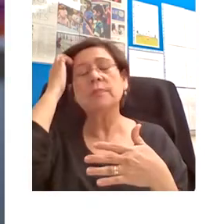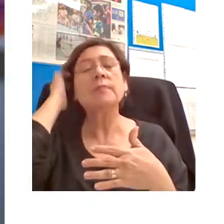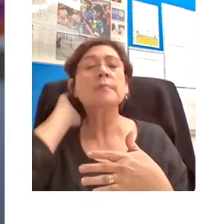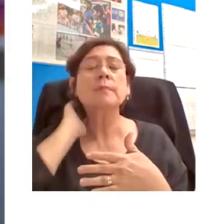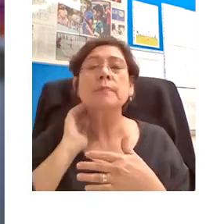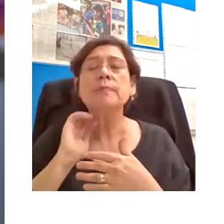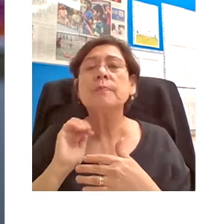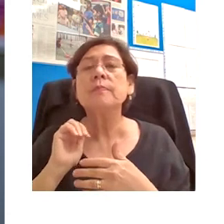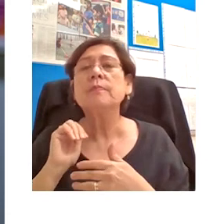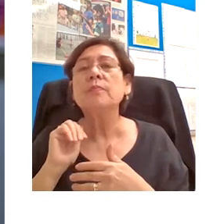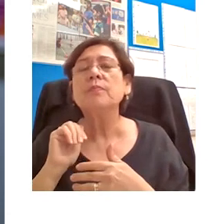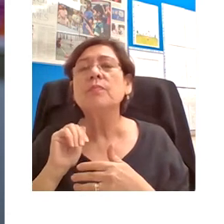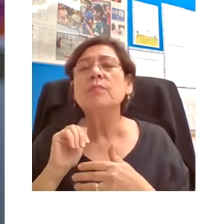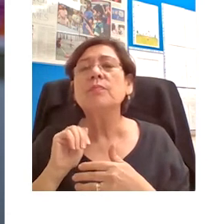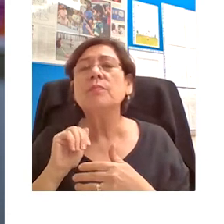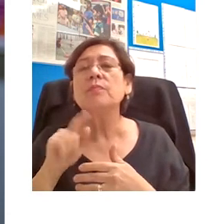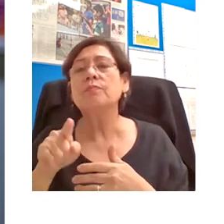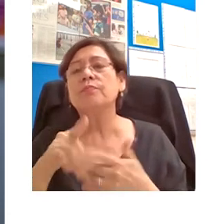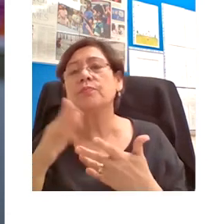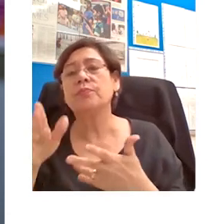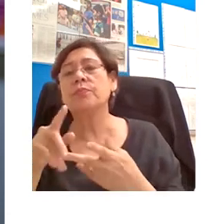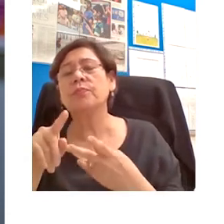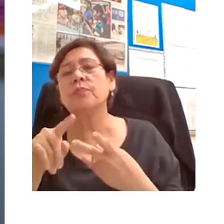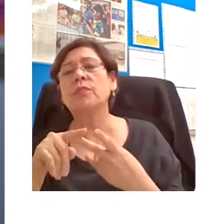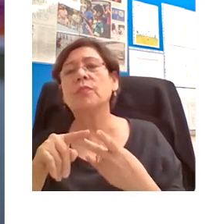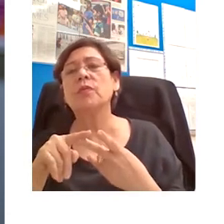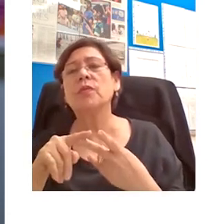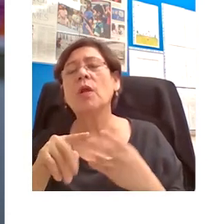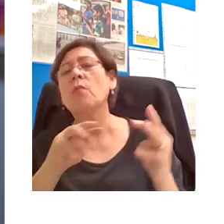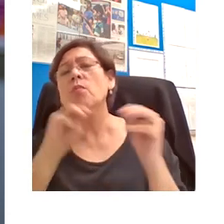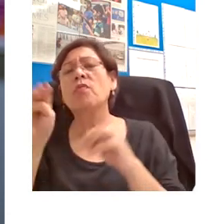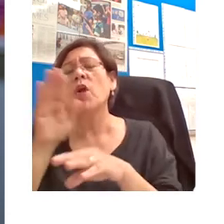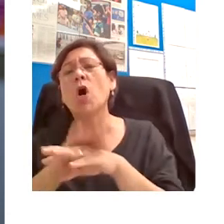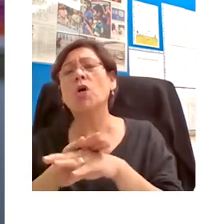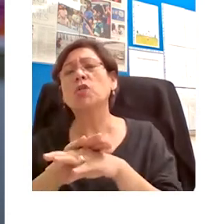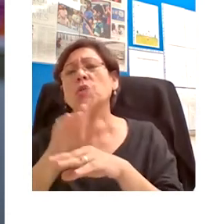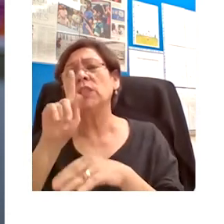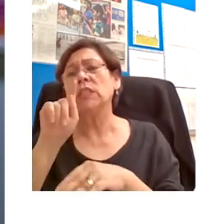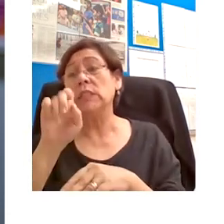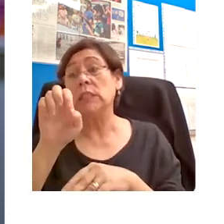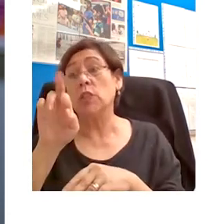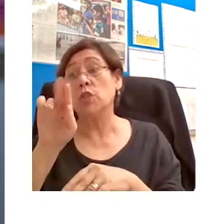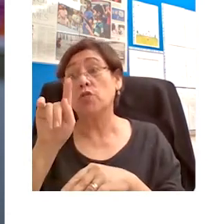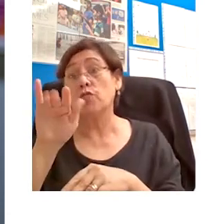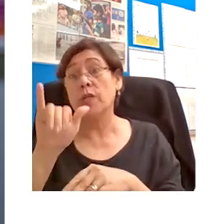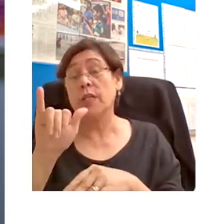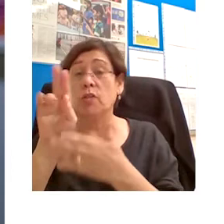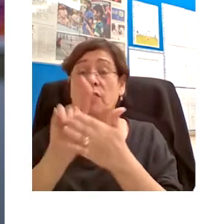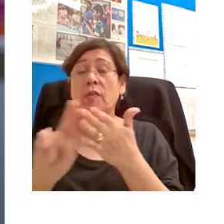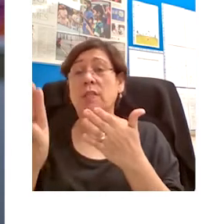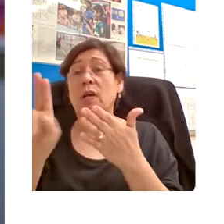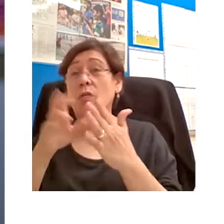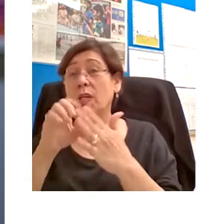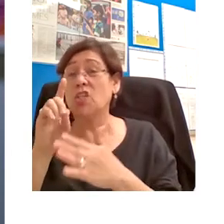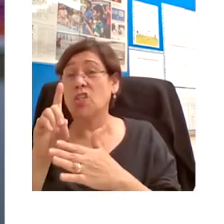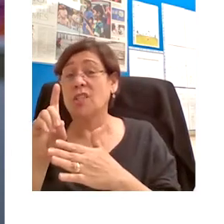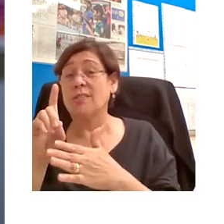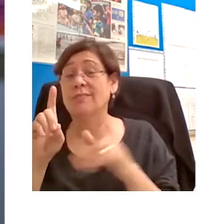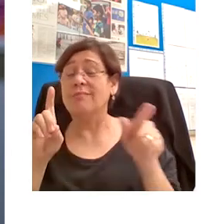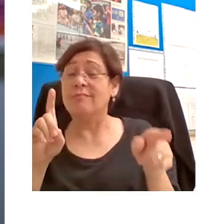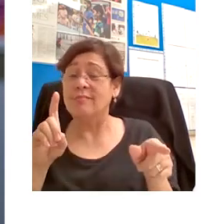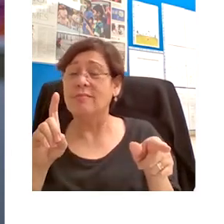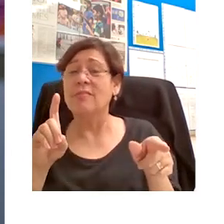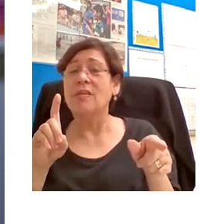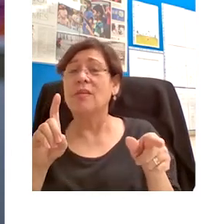Yeah, also I guess moving on to tertiary education, undergraduate students become like these central